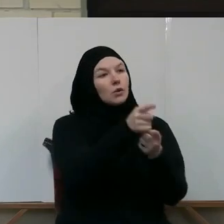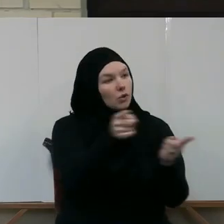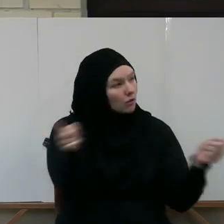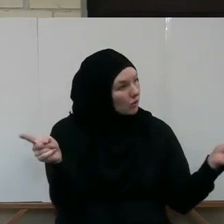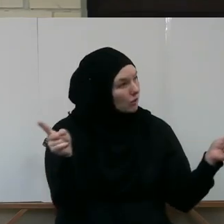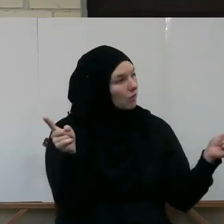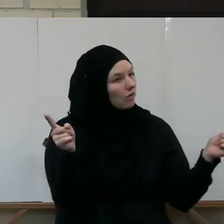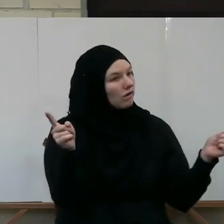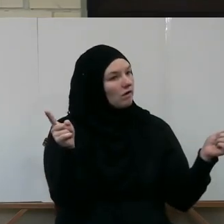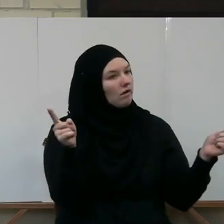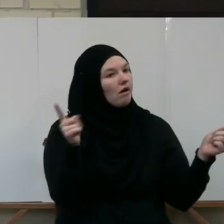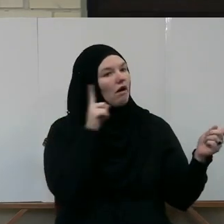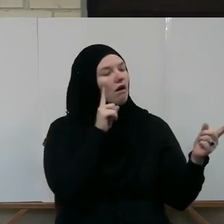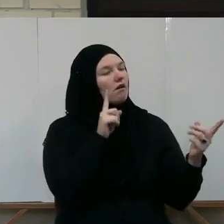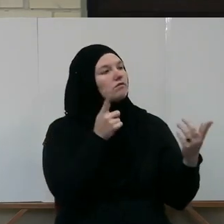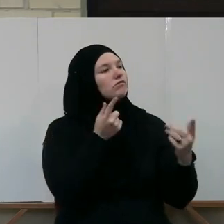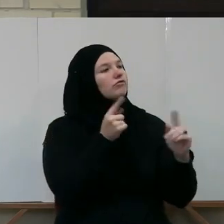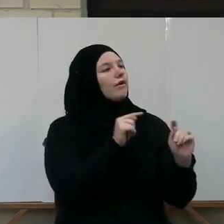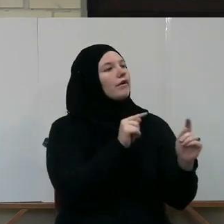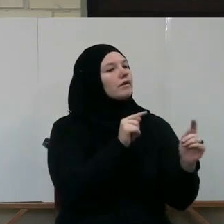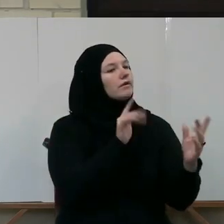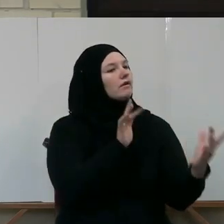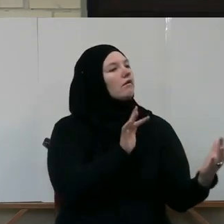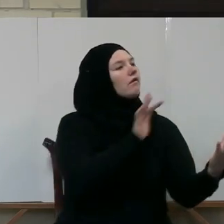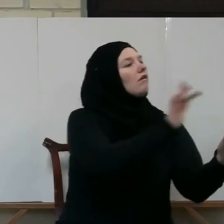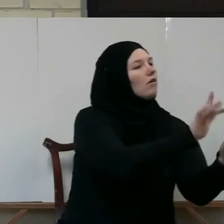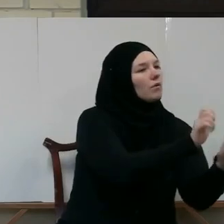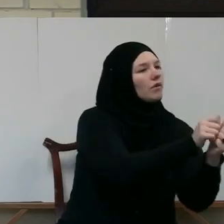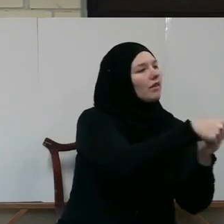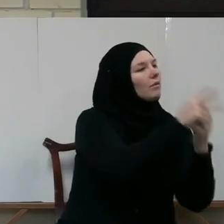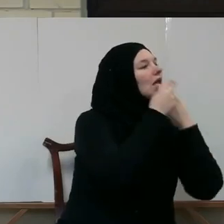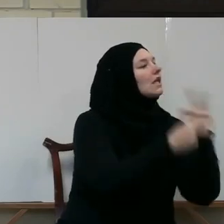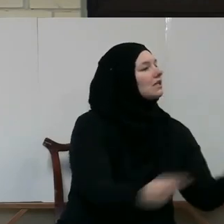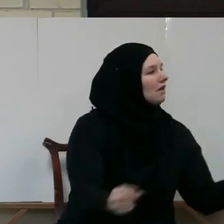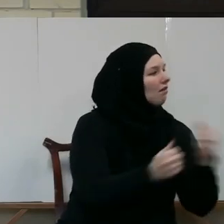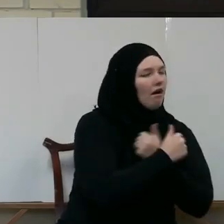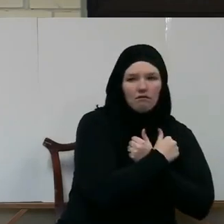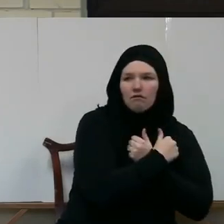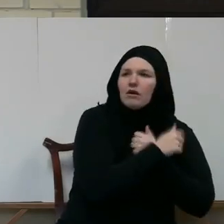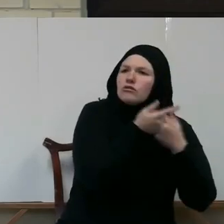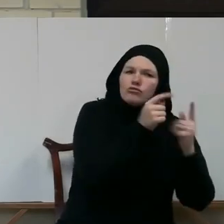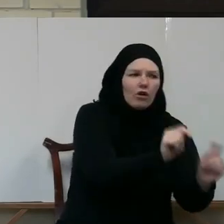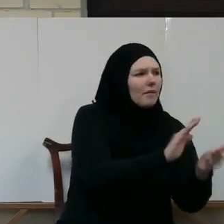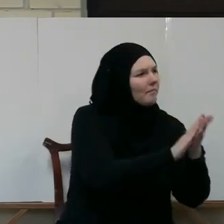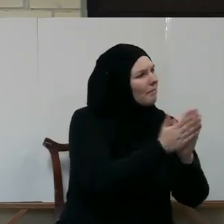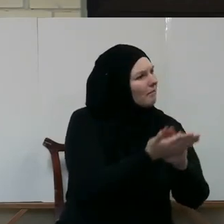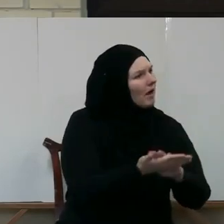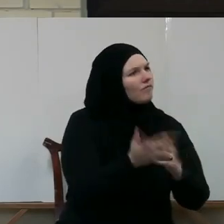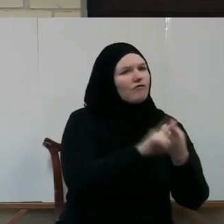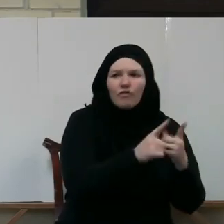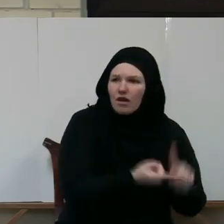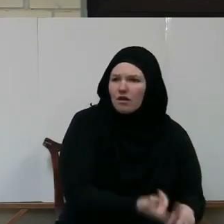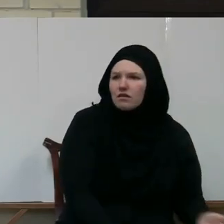reaching out to them with innocent love, powerful love, intense love.